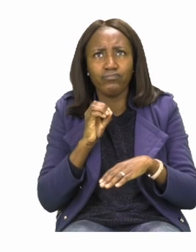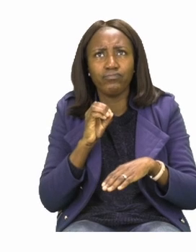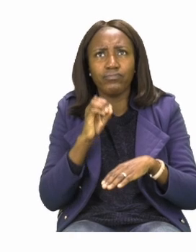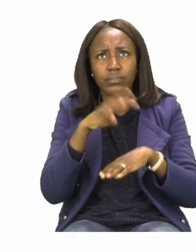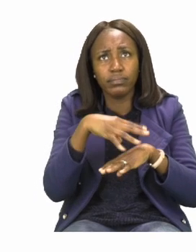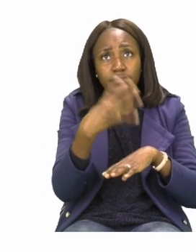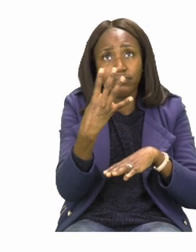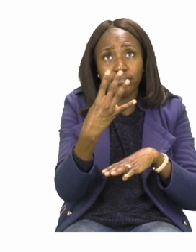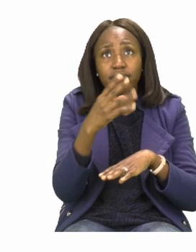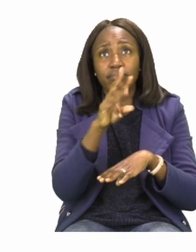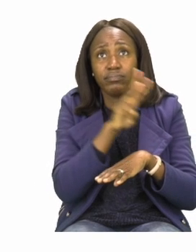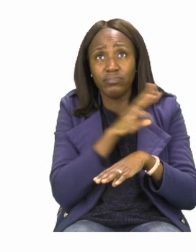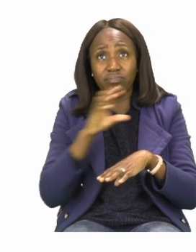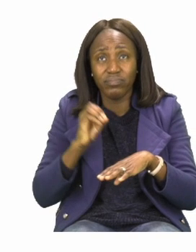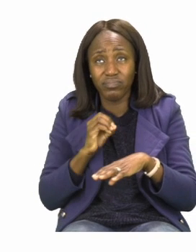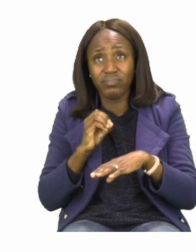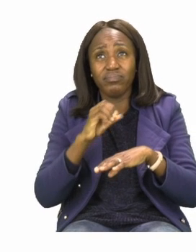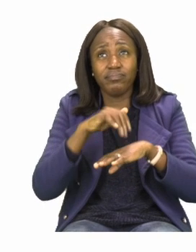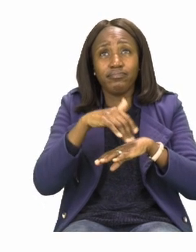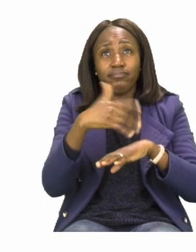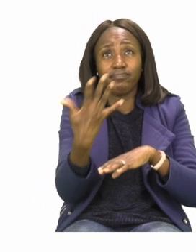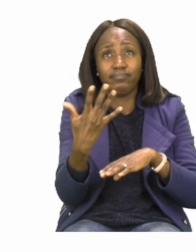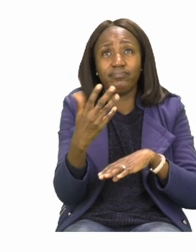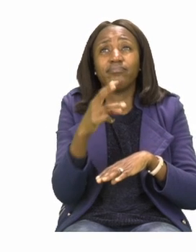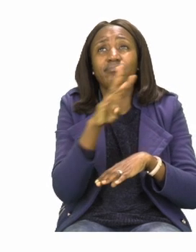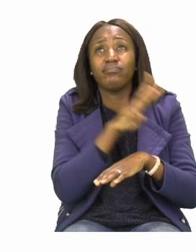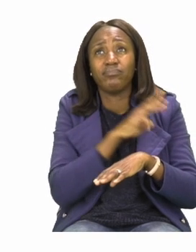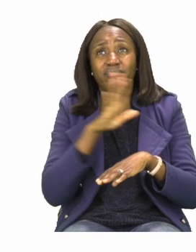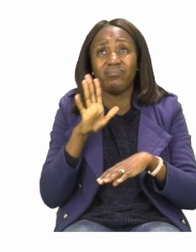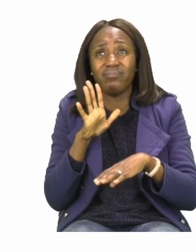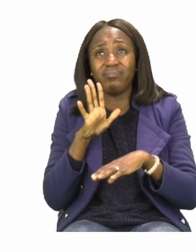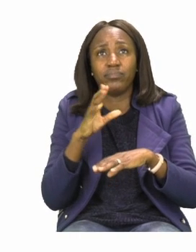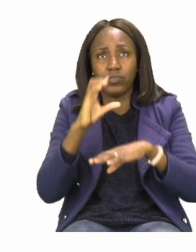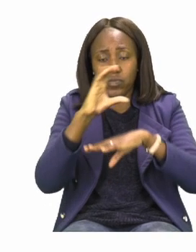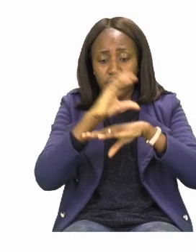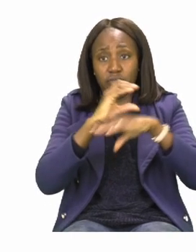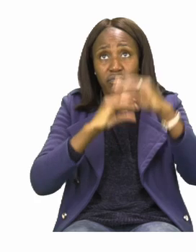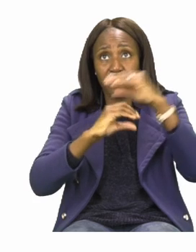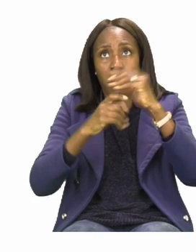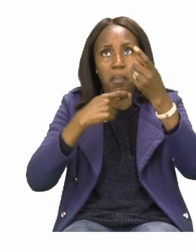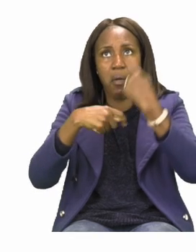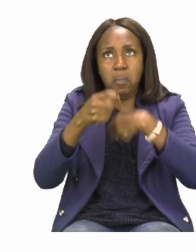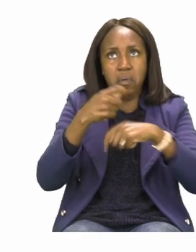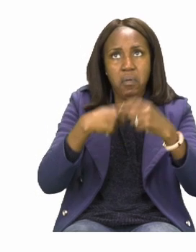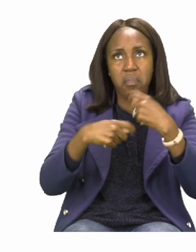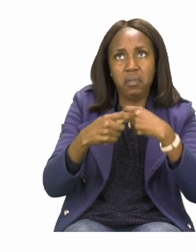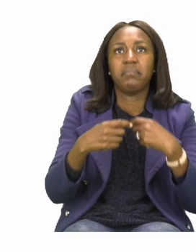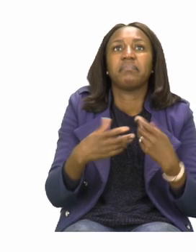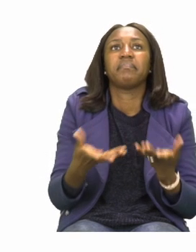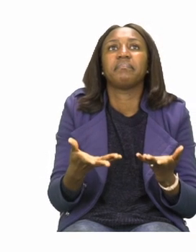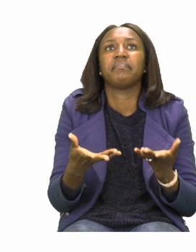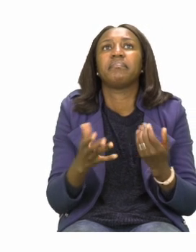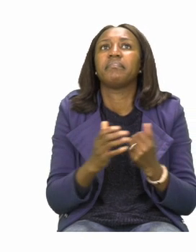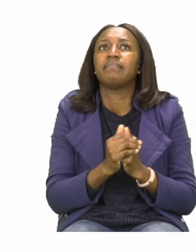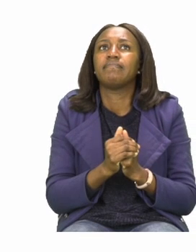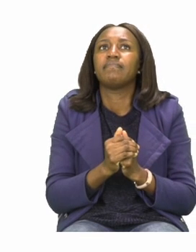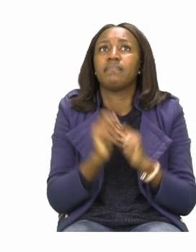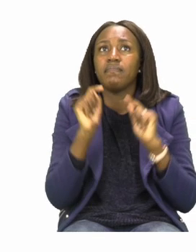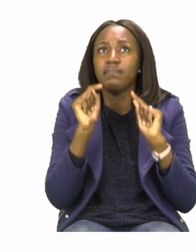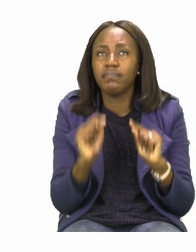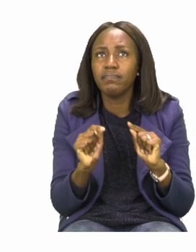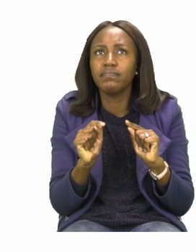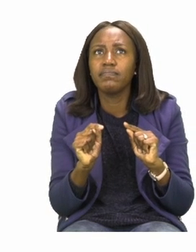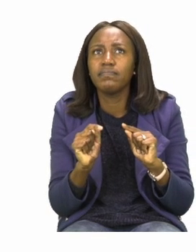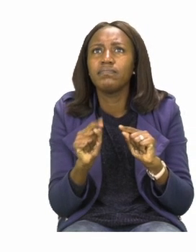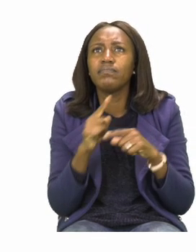Thursday 30, and Friday 35. So, it's going to be our job